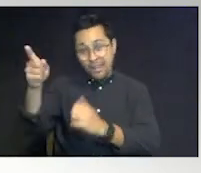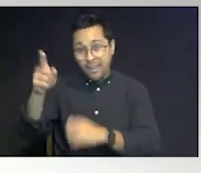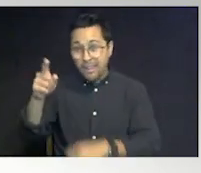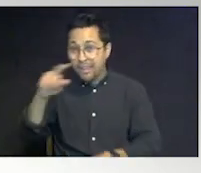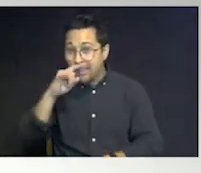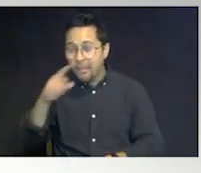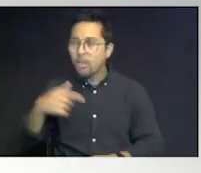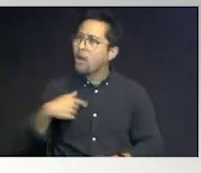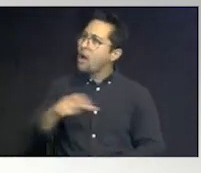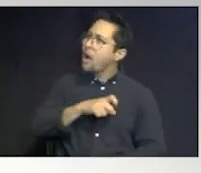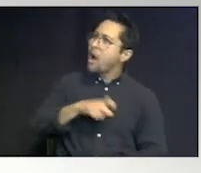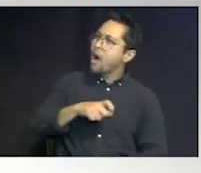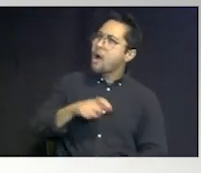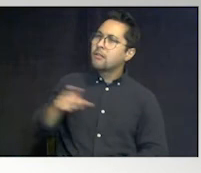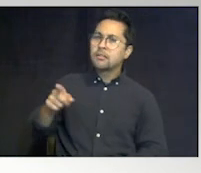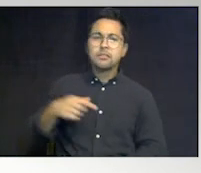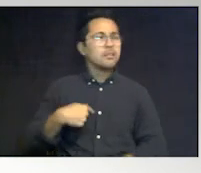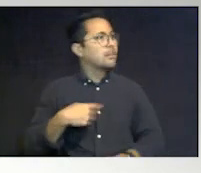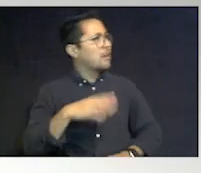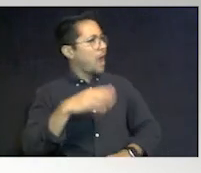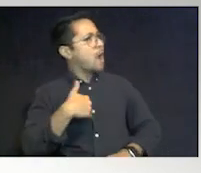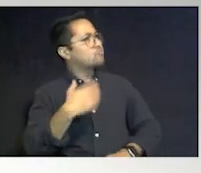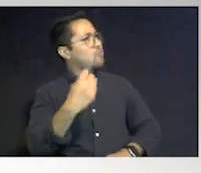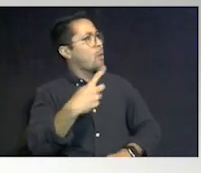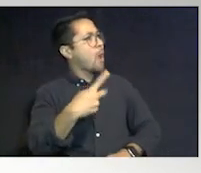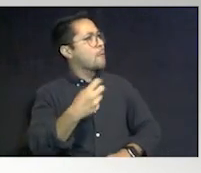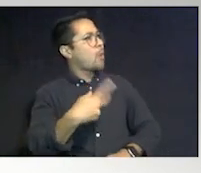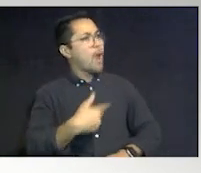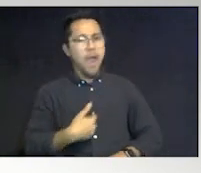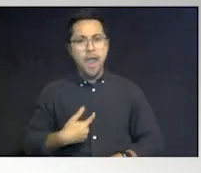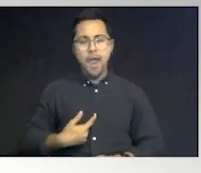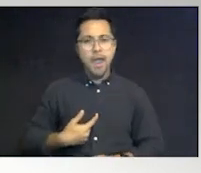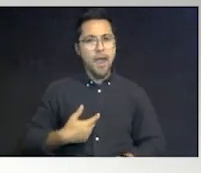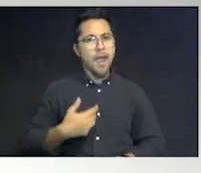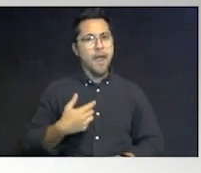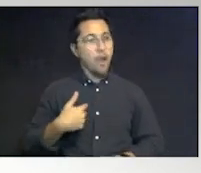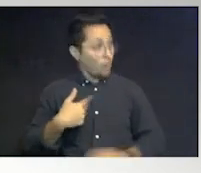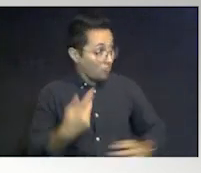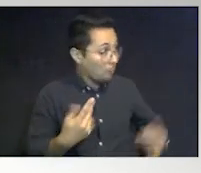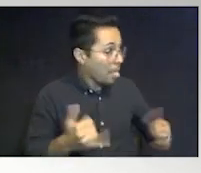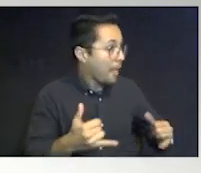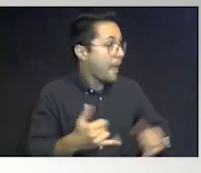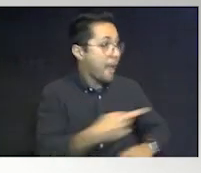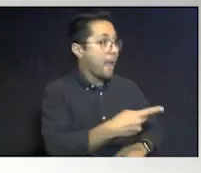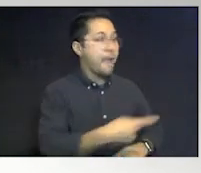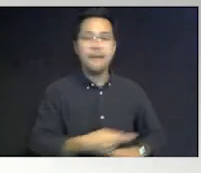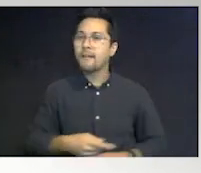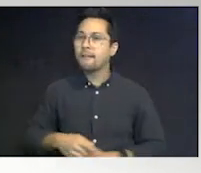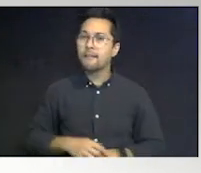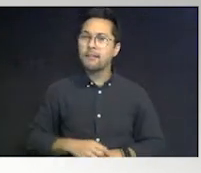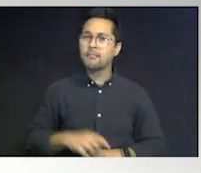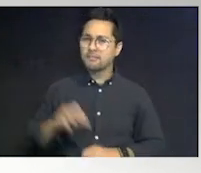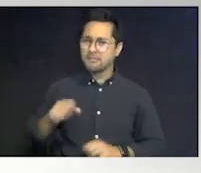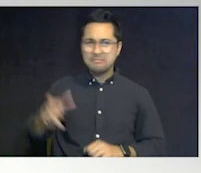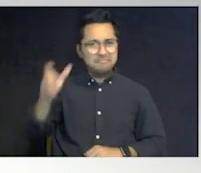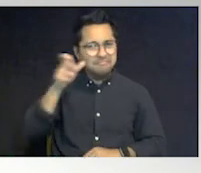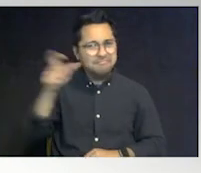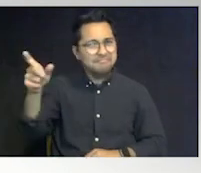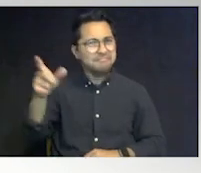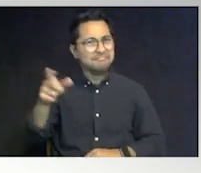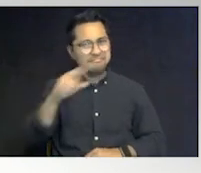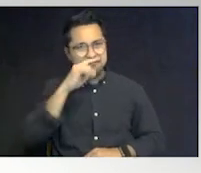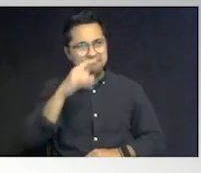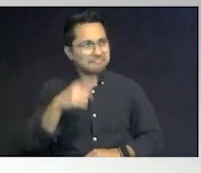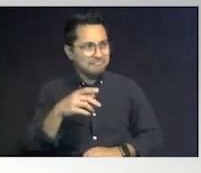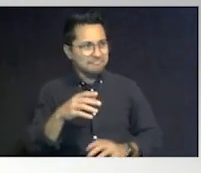The officer goes, what? And the child's going, I'm okay, I'm okay. Am I going to go away? I'm okay. Are we playing? You could obviously hear the child. It is